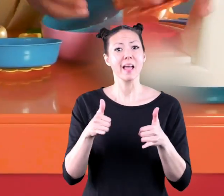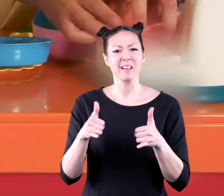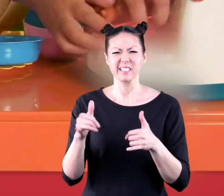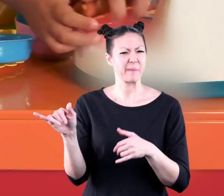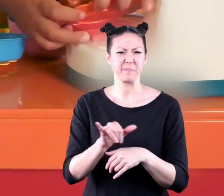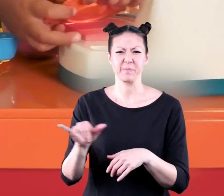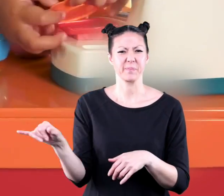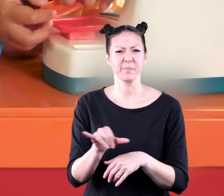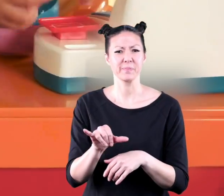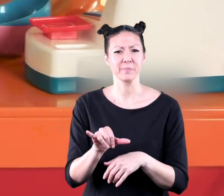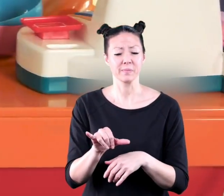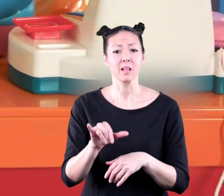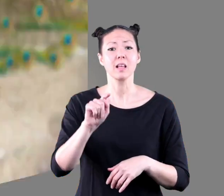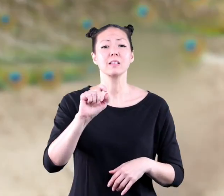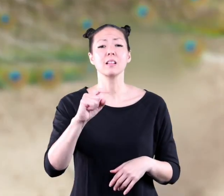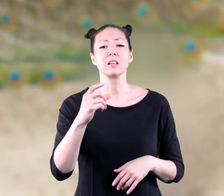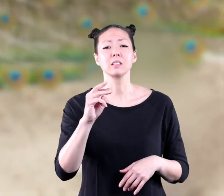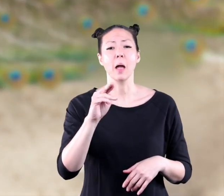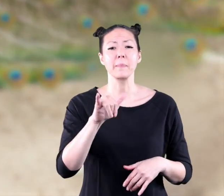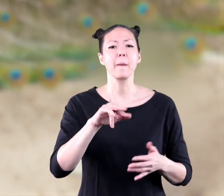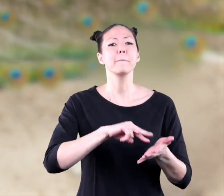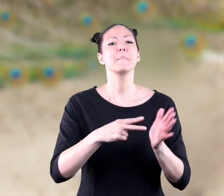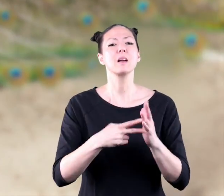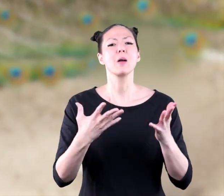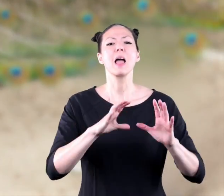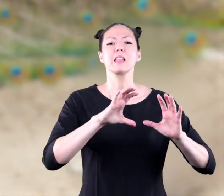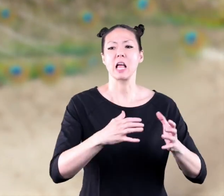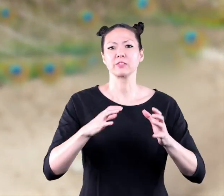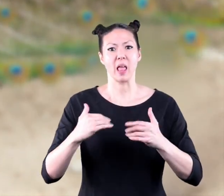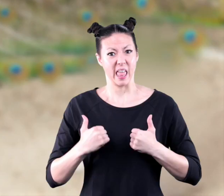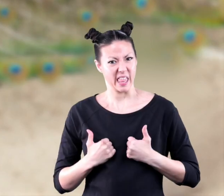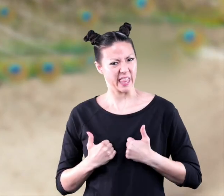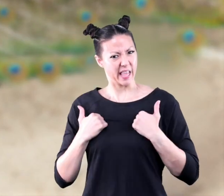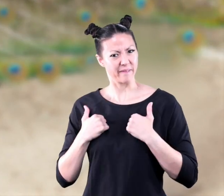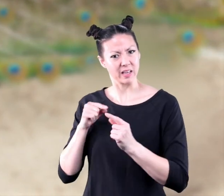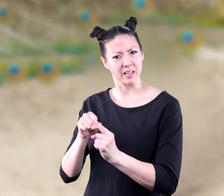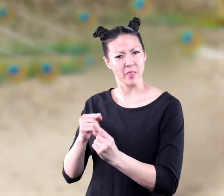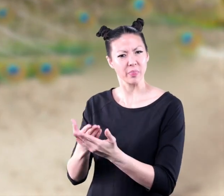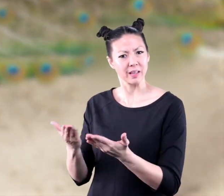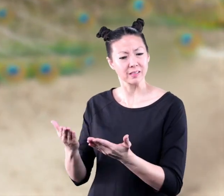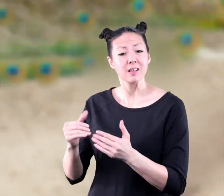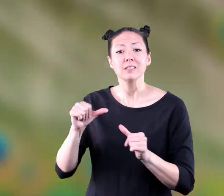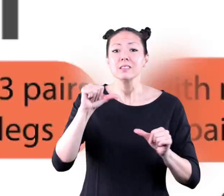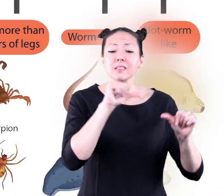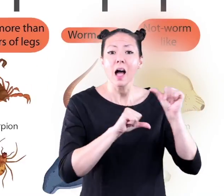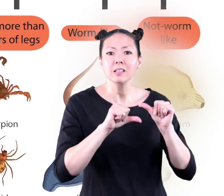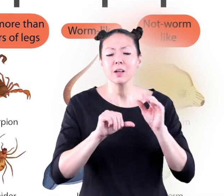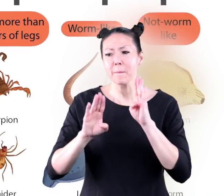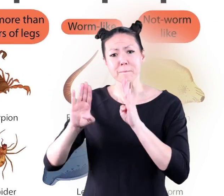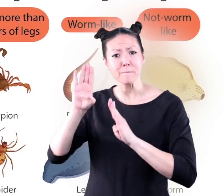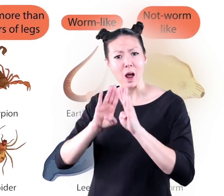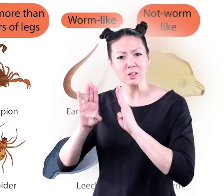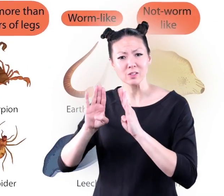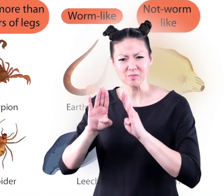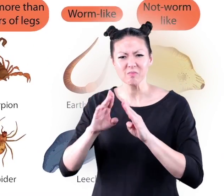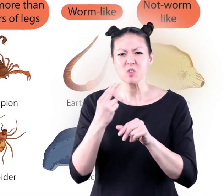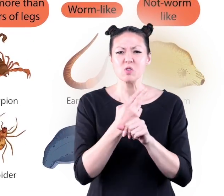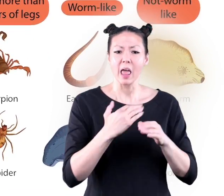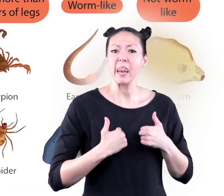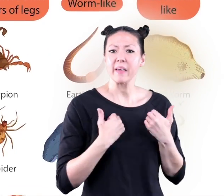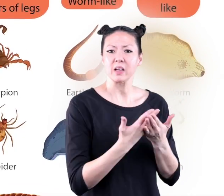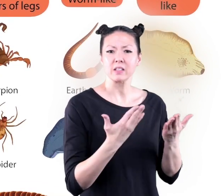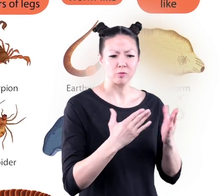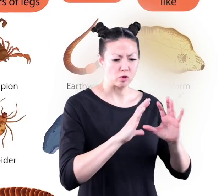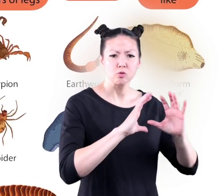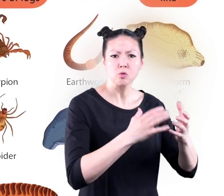would with your toys taxonomy means to classify living things scientists and biologists